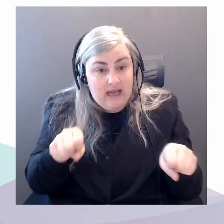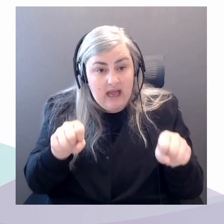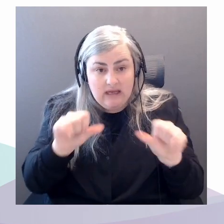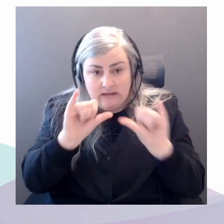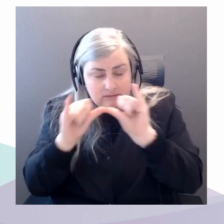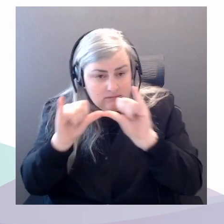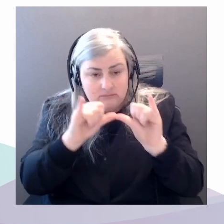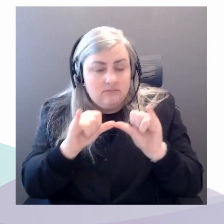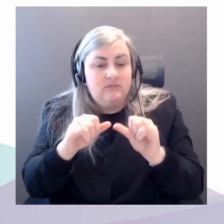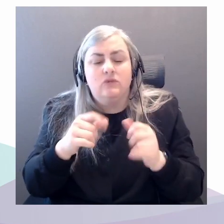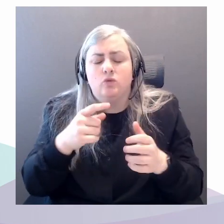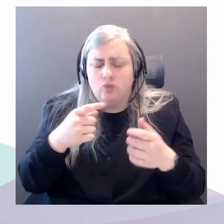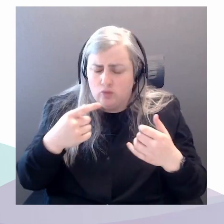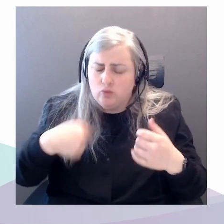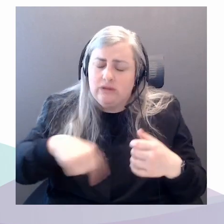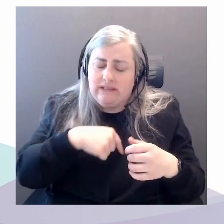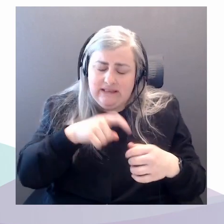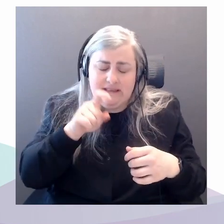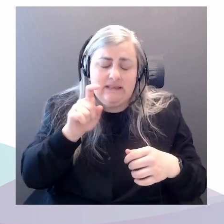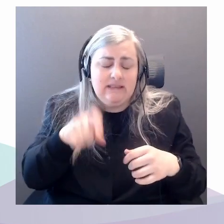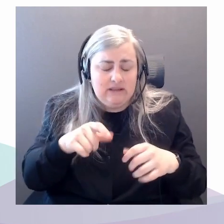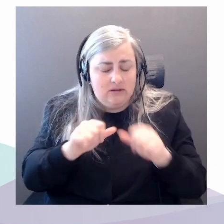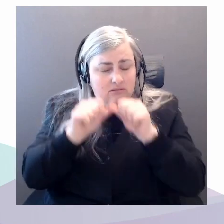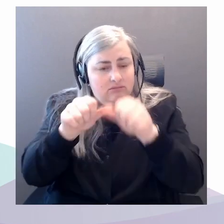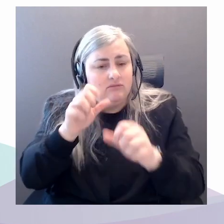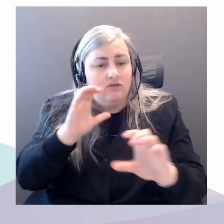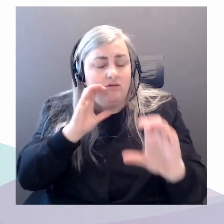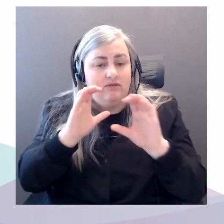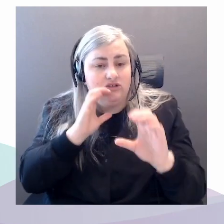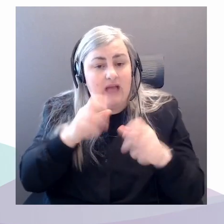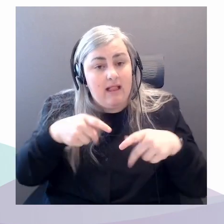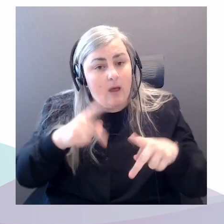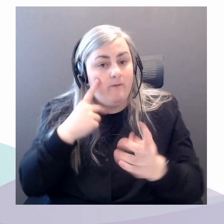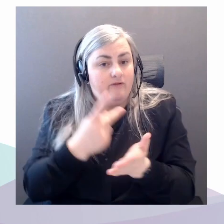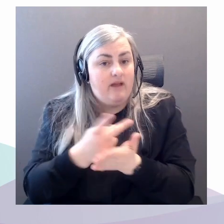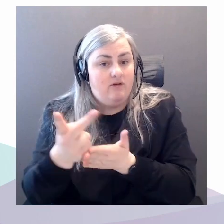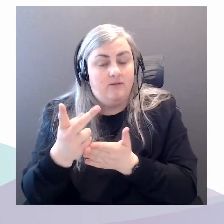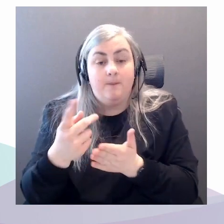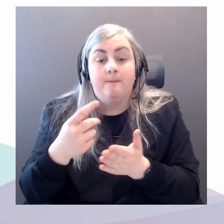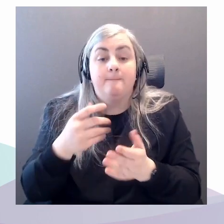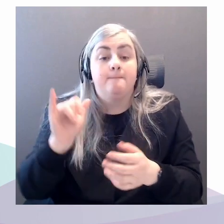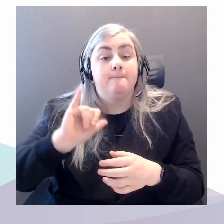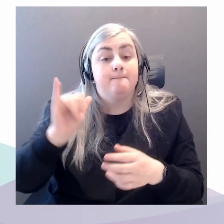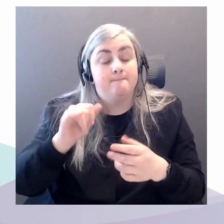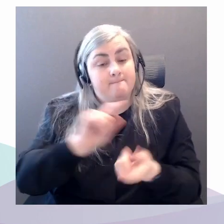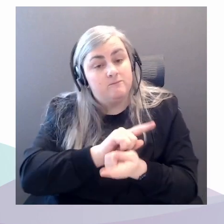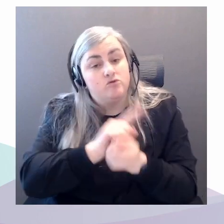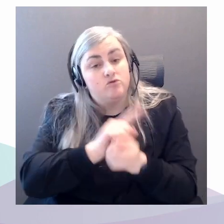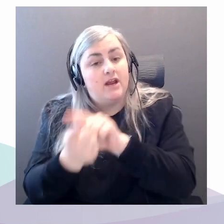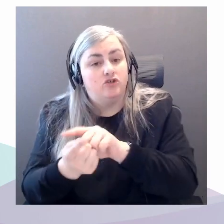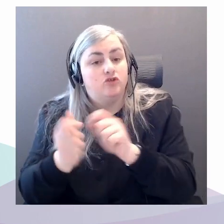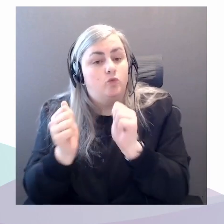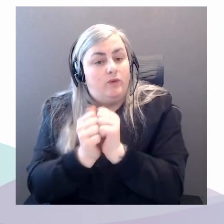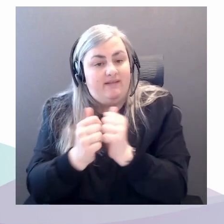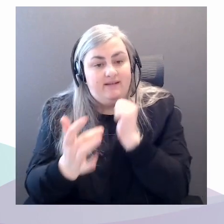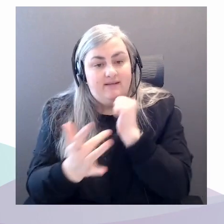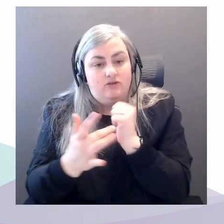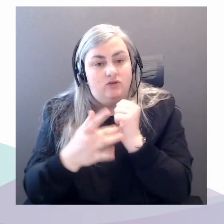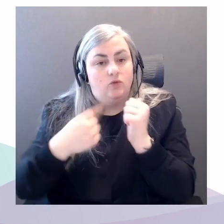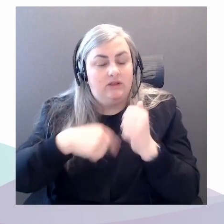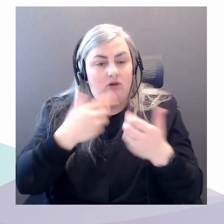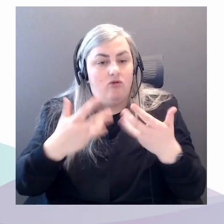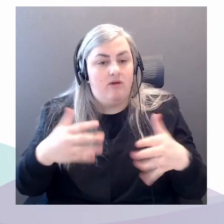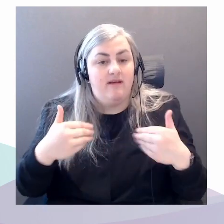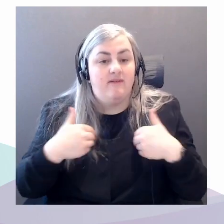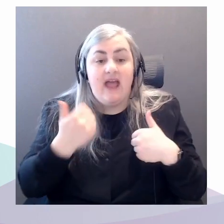failure and allow for redirection. I mean, all we can do is transition with the technologies we already have. This is what I learned from the scientists. Any technologies under development at